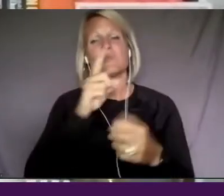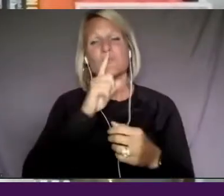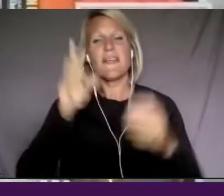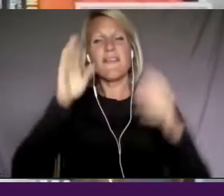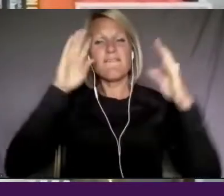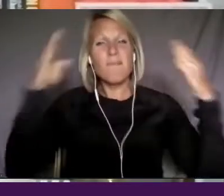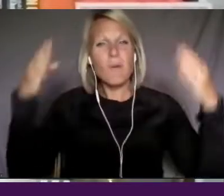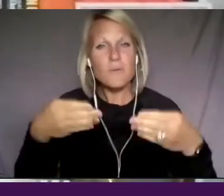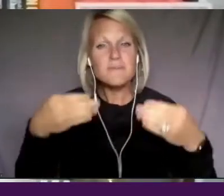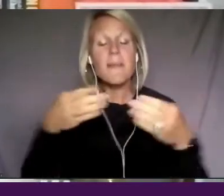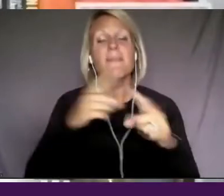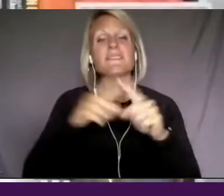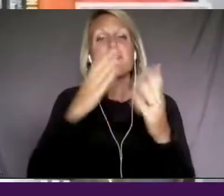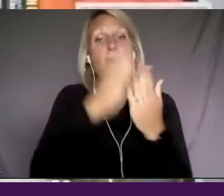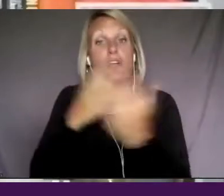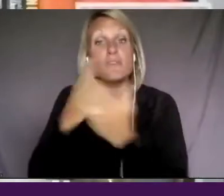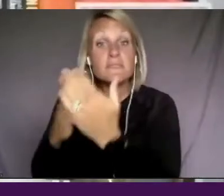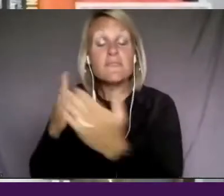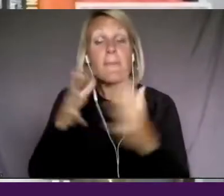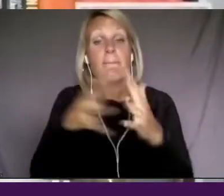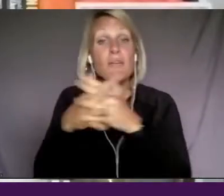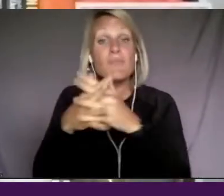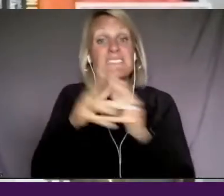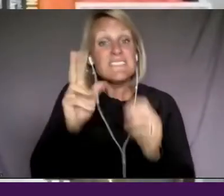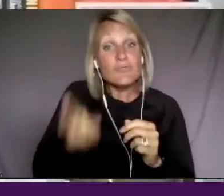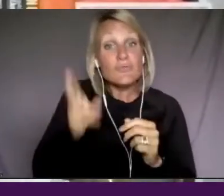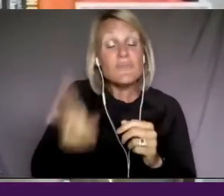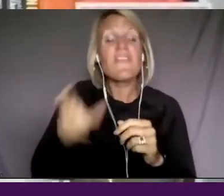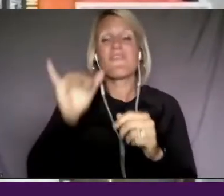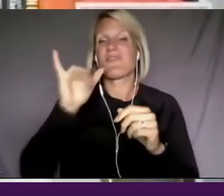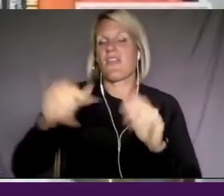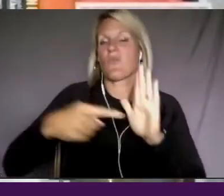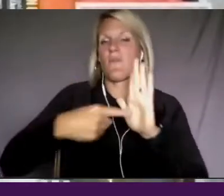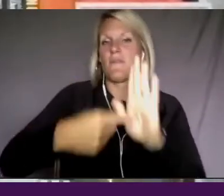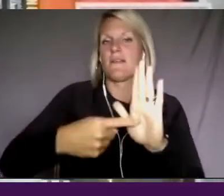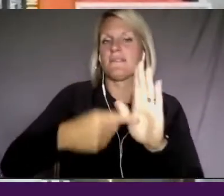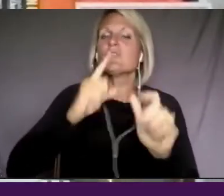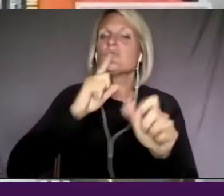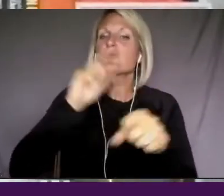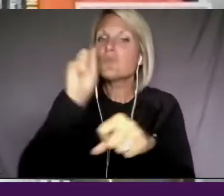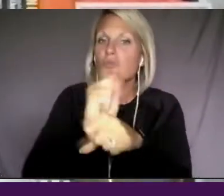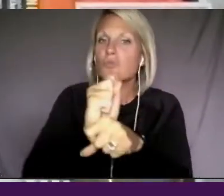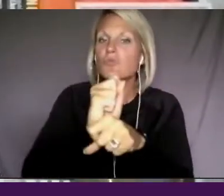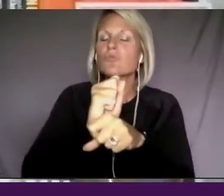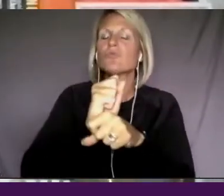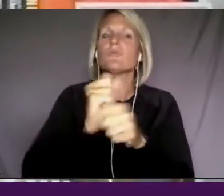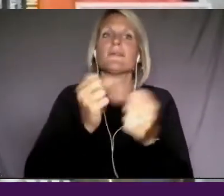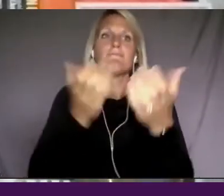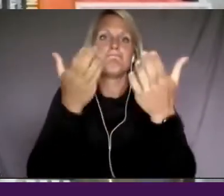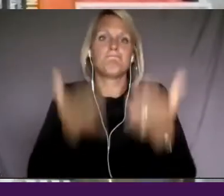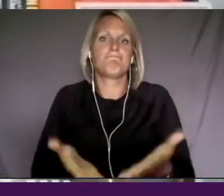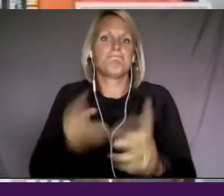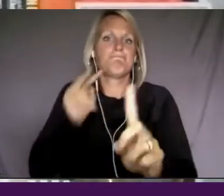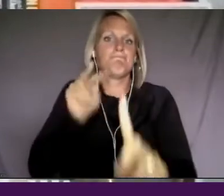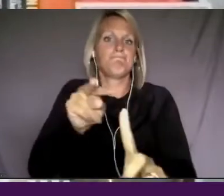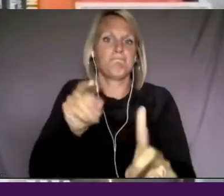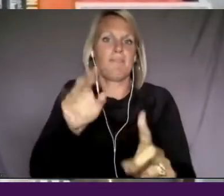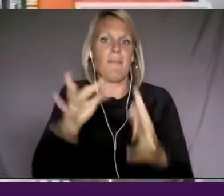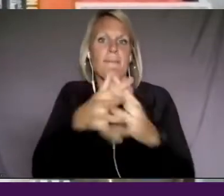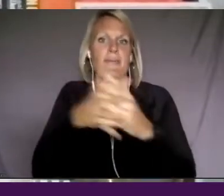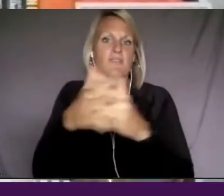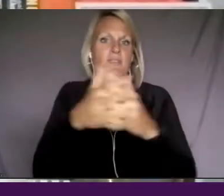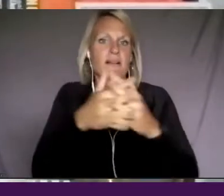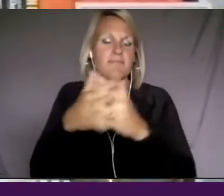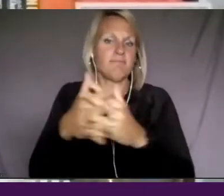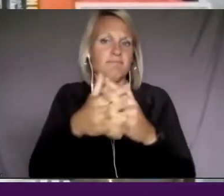the parts of American history that reflects the truest scope of, of America. And